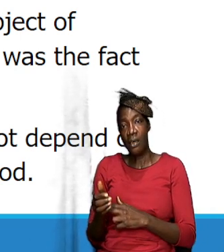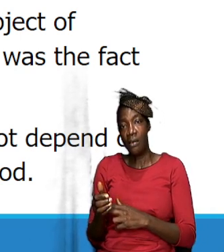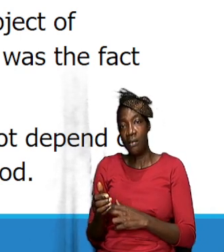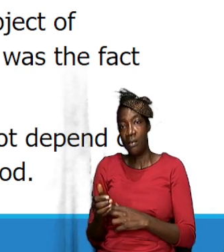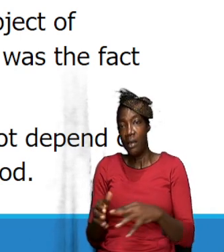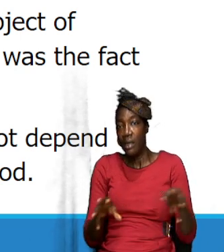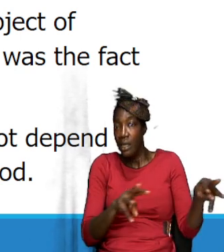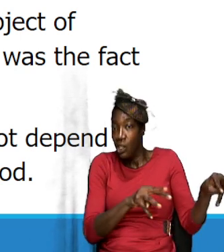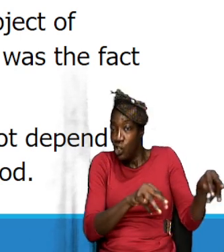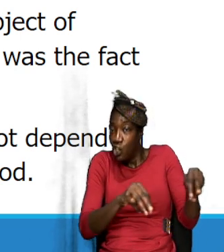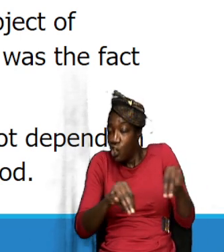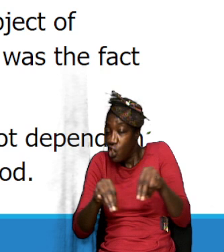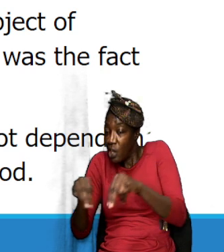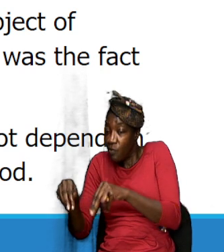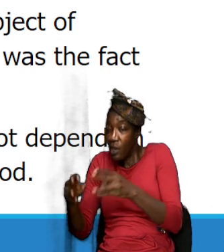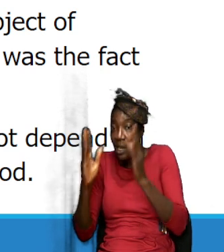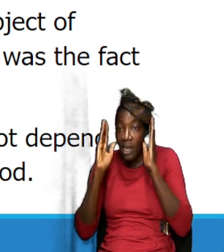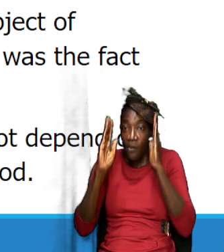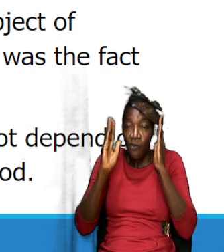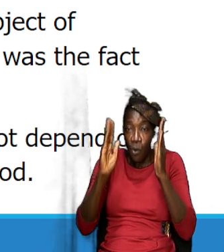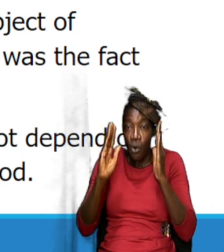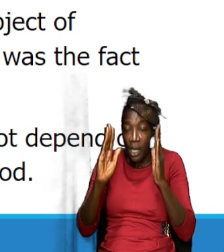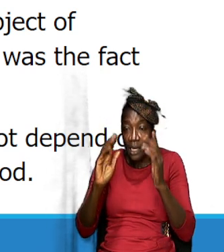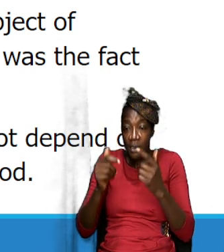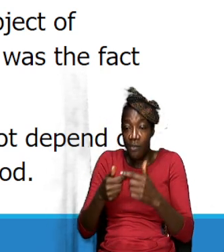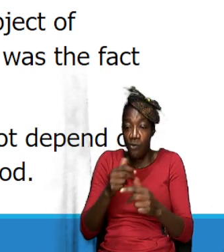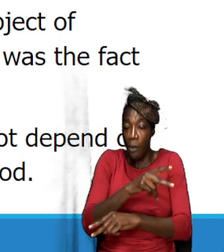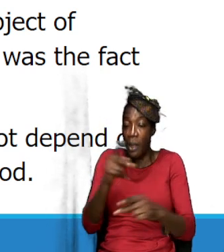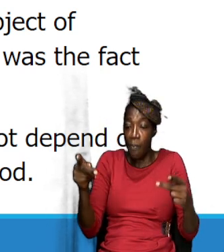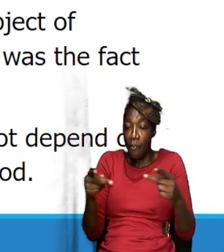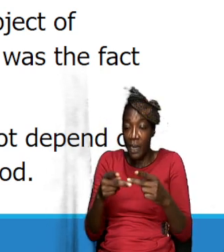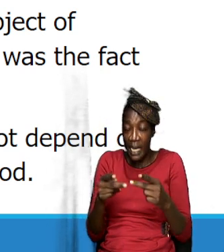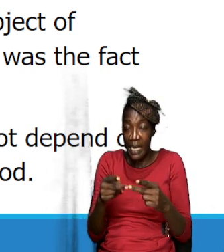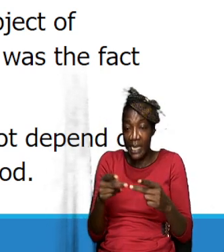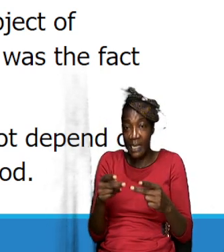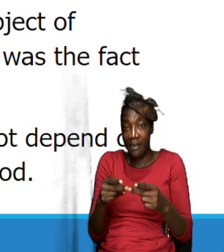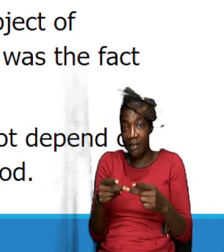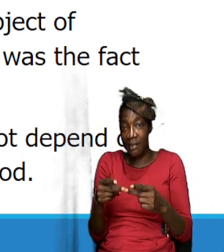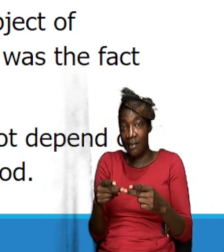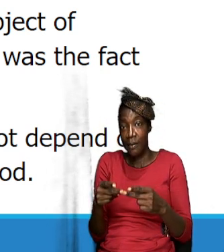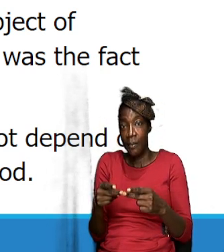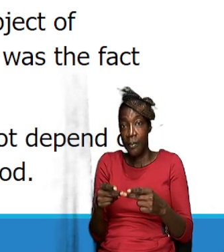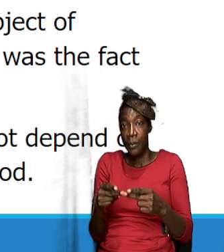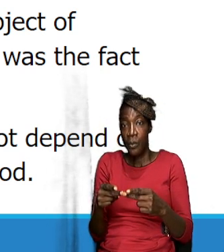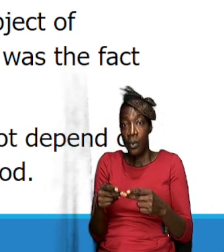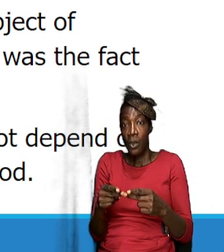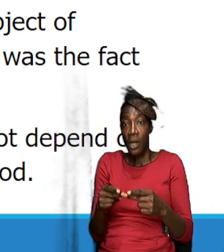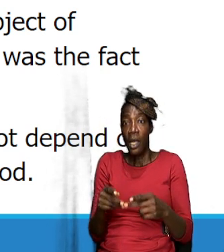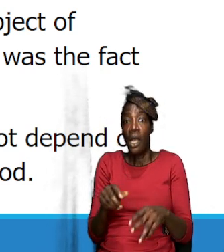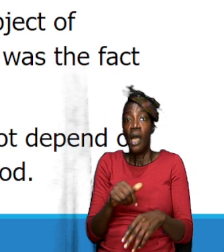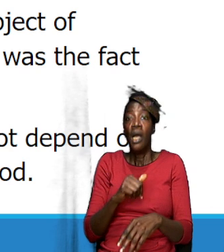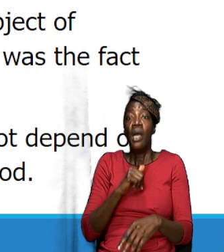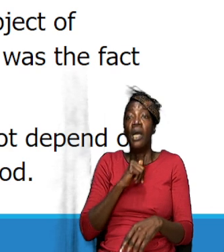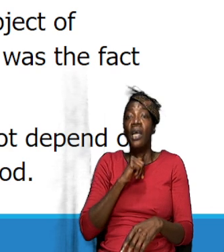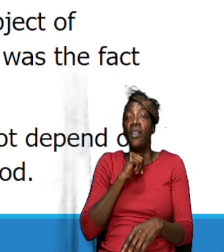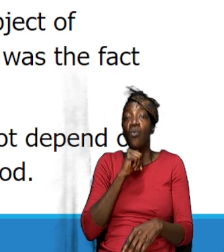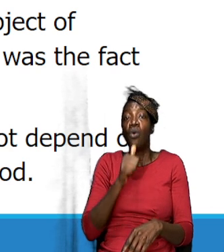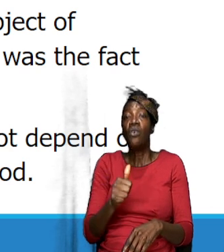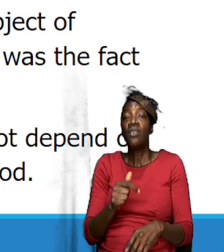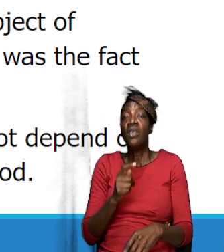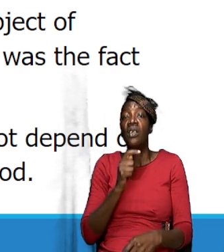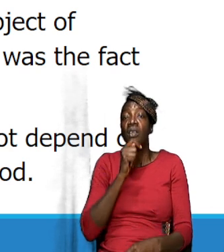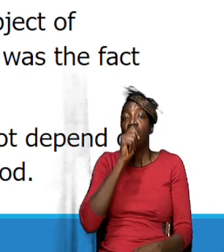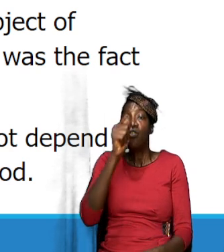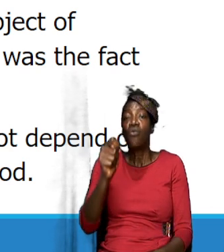focus from the place to the object of worship it wasn't so much the place but it was the fact